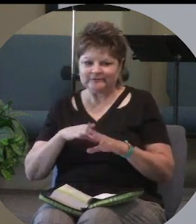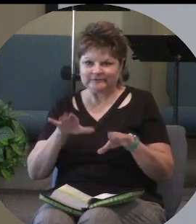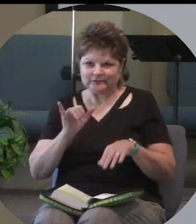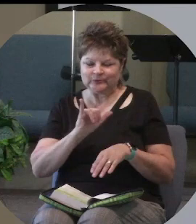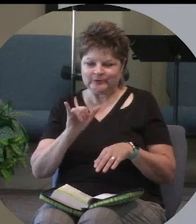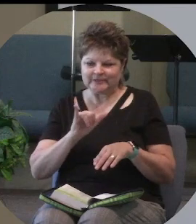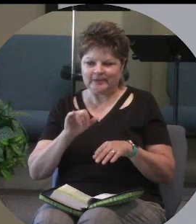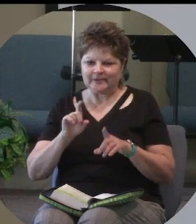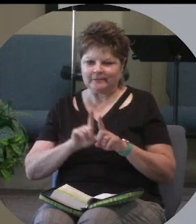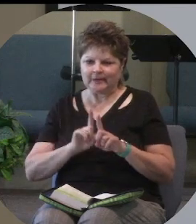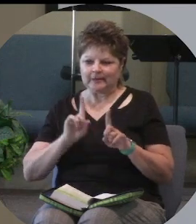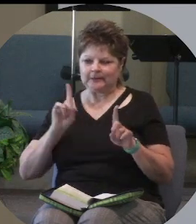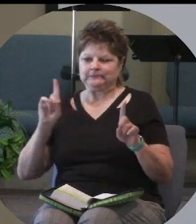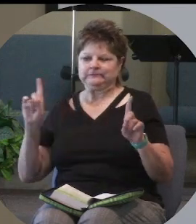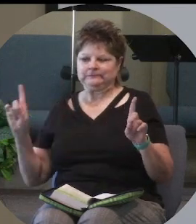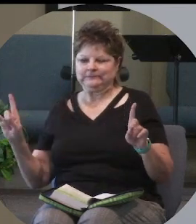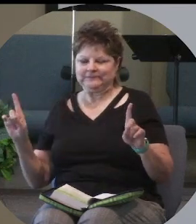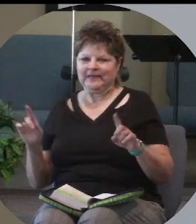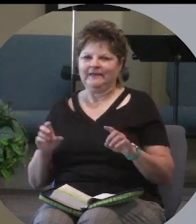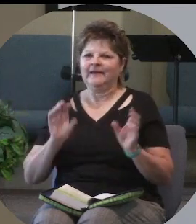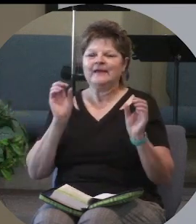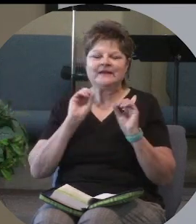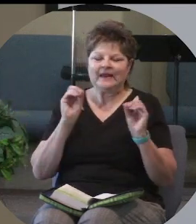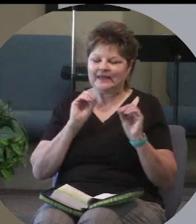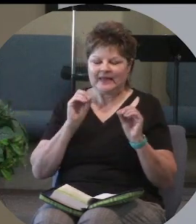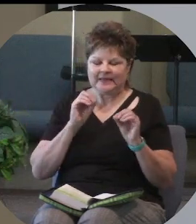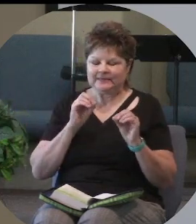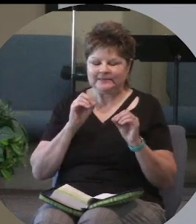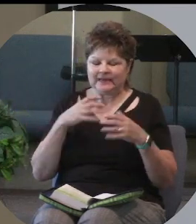take a step to the side. None of those are healthy.